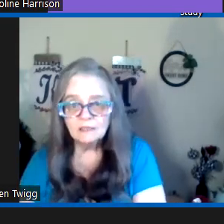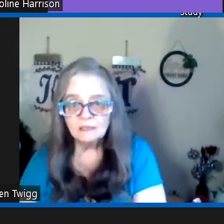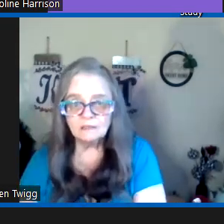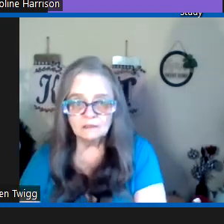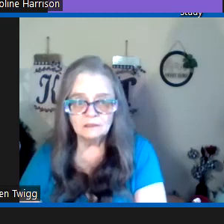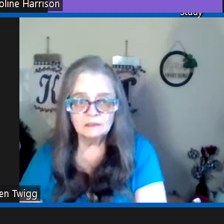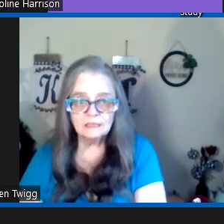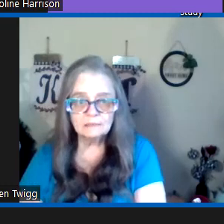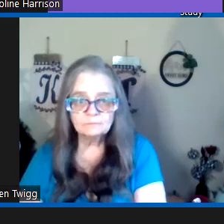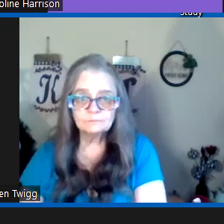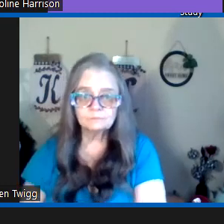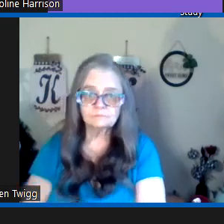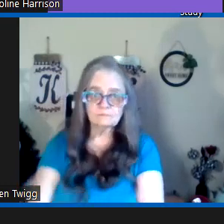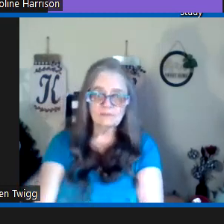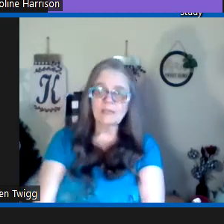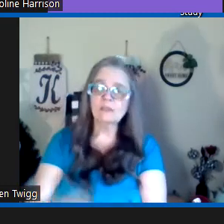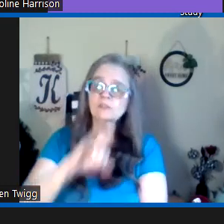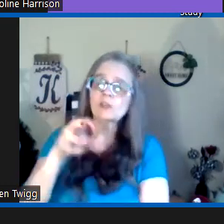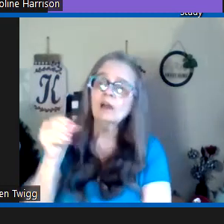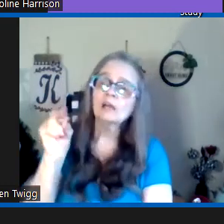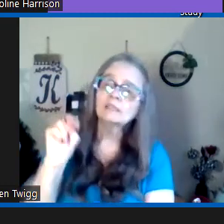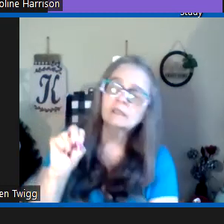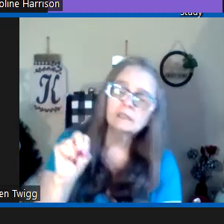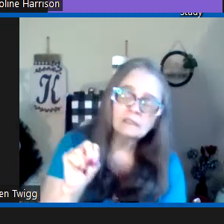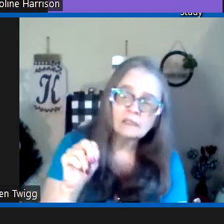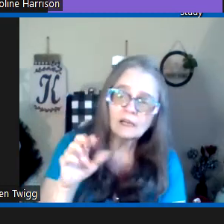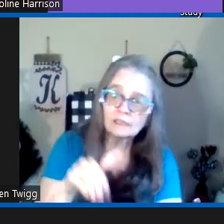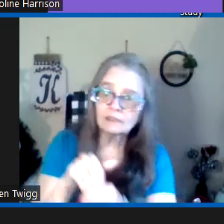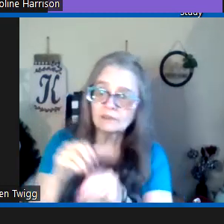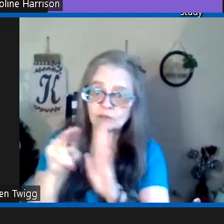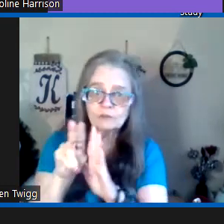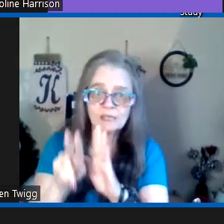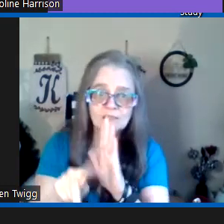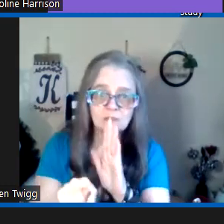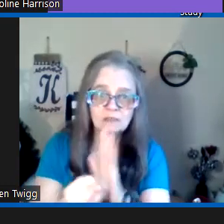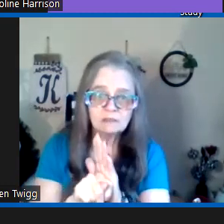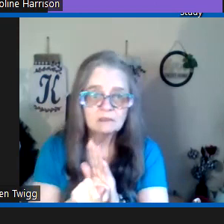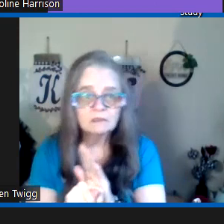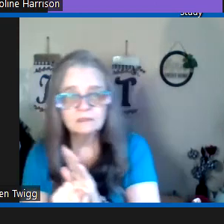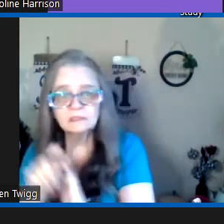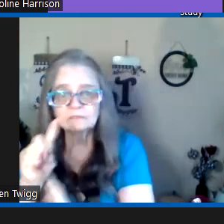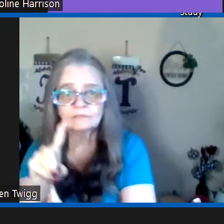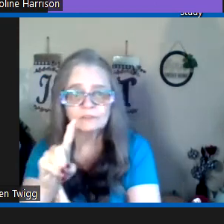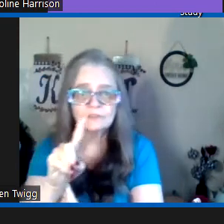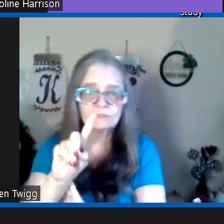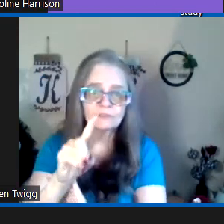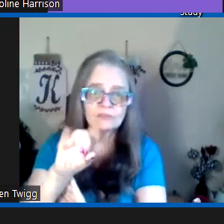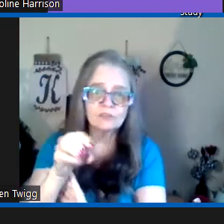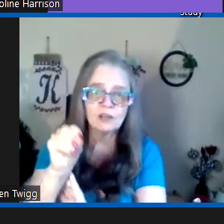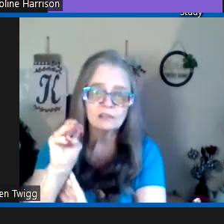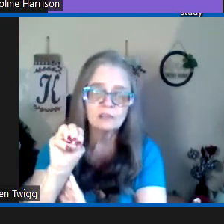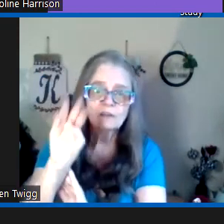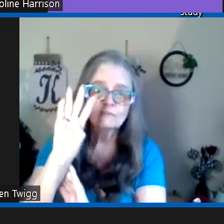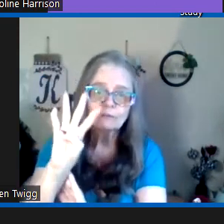um and then john uh in the new testament in first